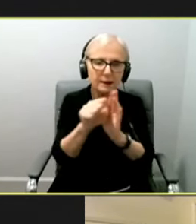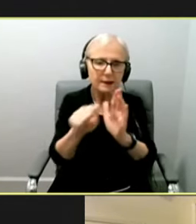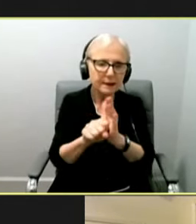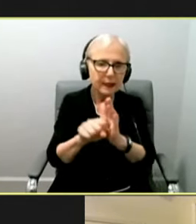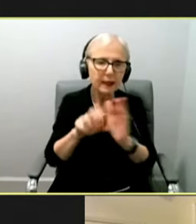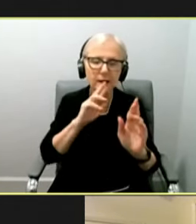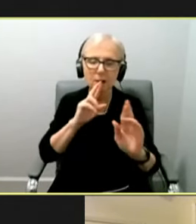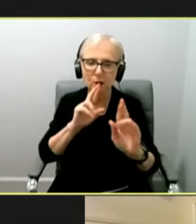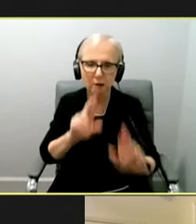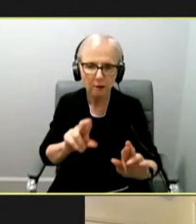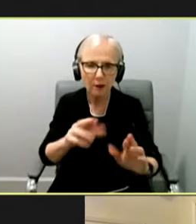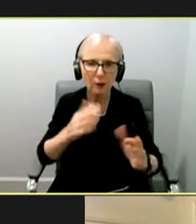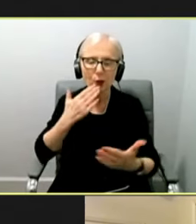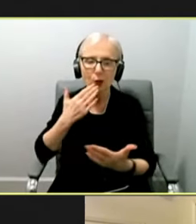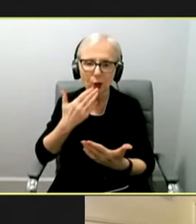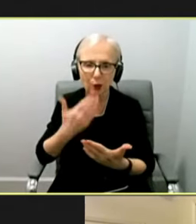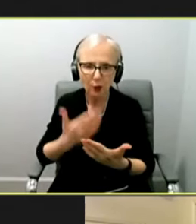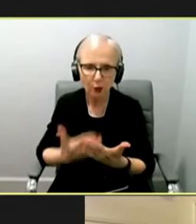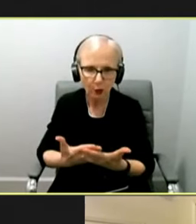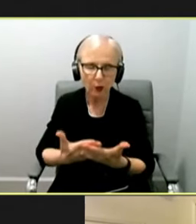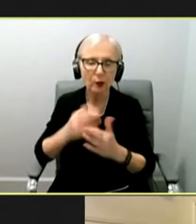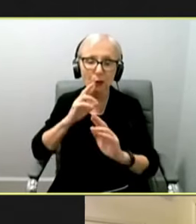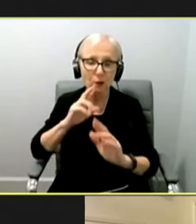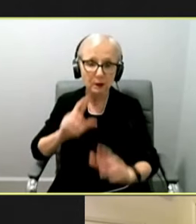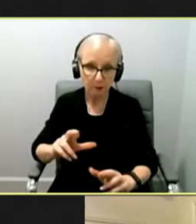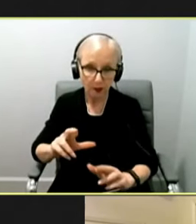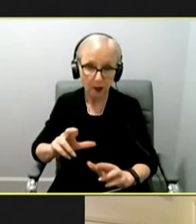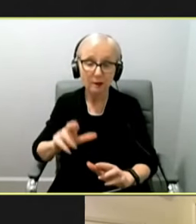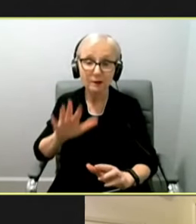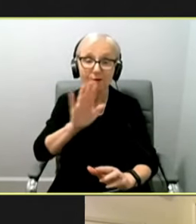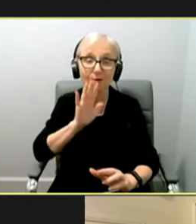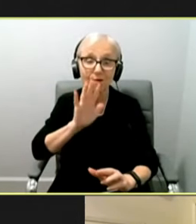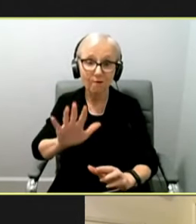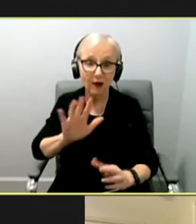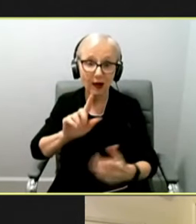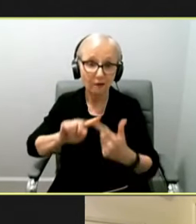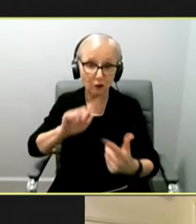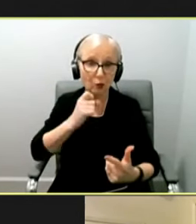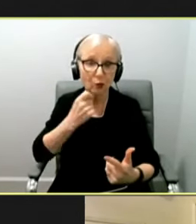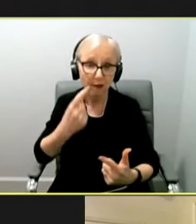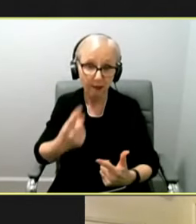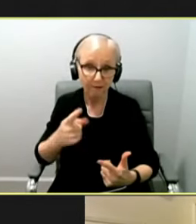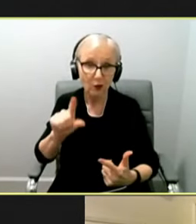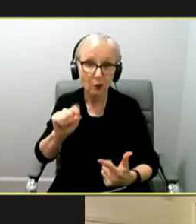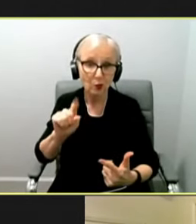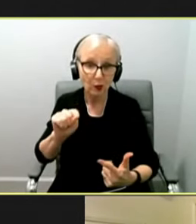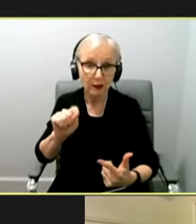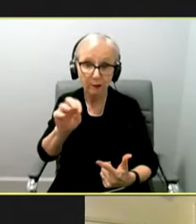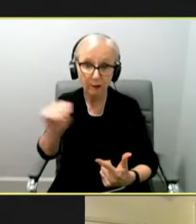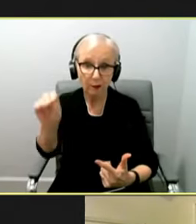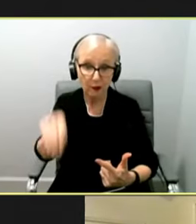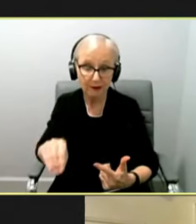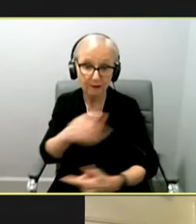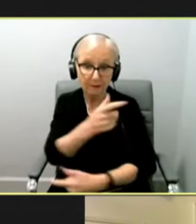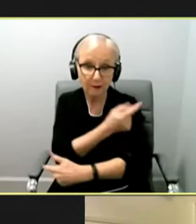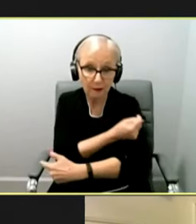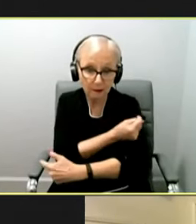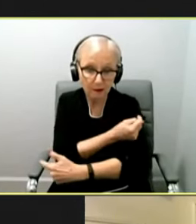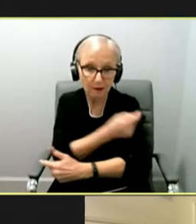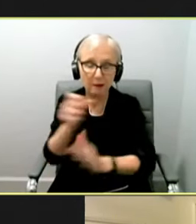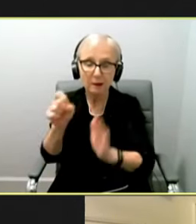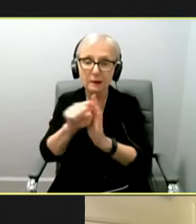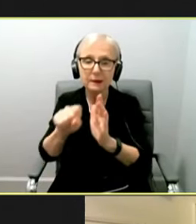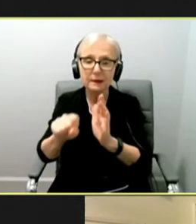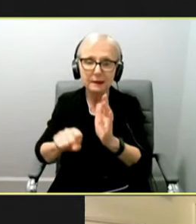a good response from kids 5 to 11 getting the vaccine. More than 20% already got a dose. Yet state data shows that